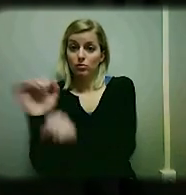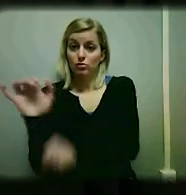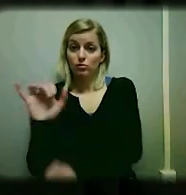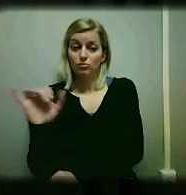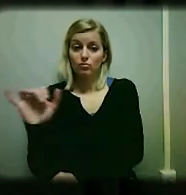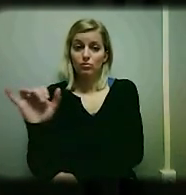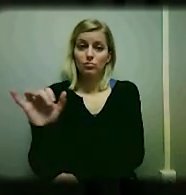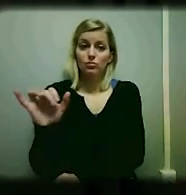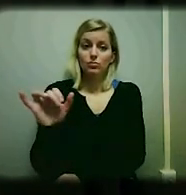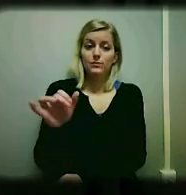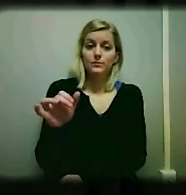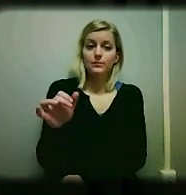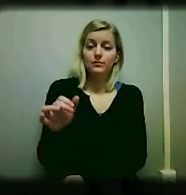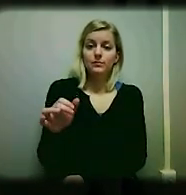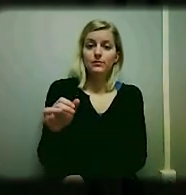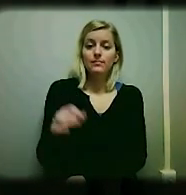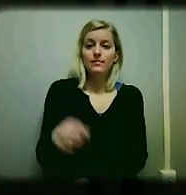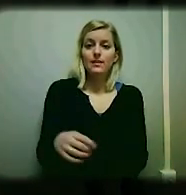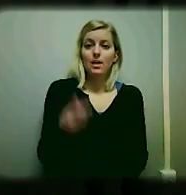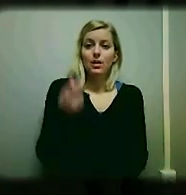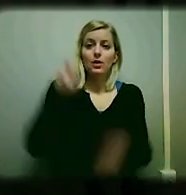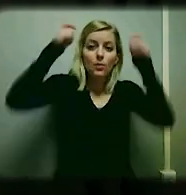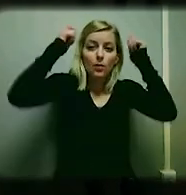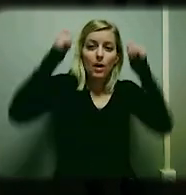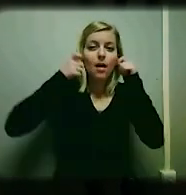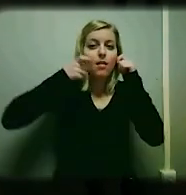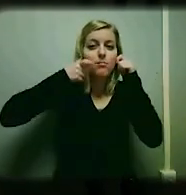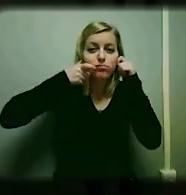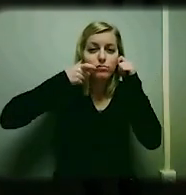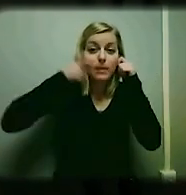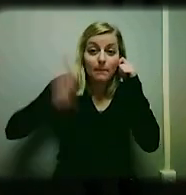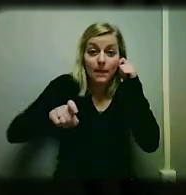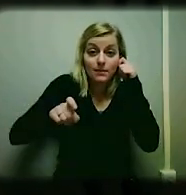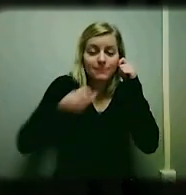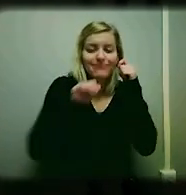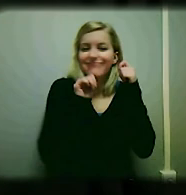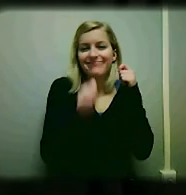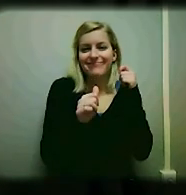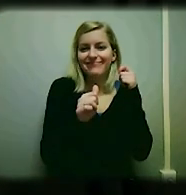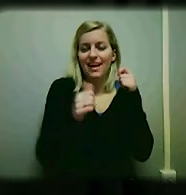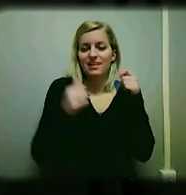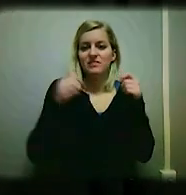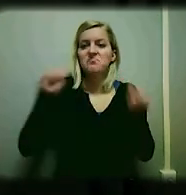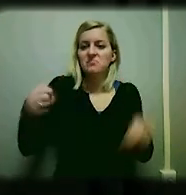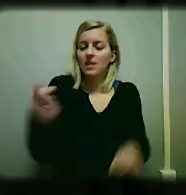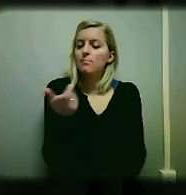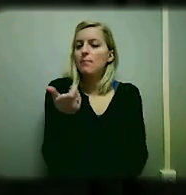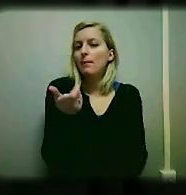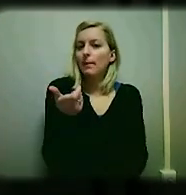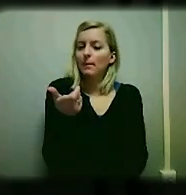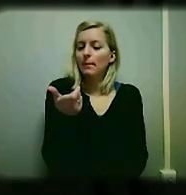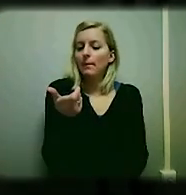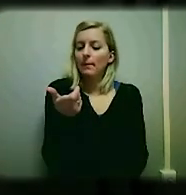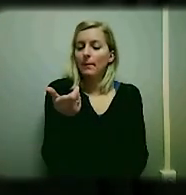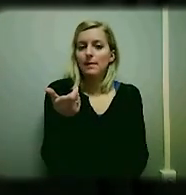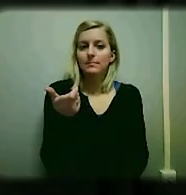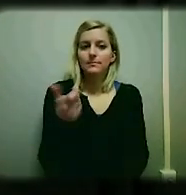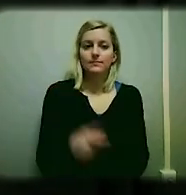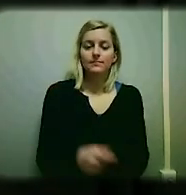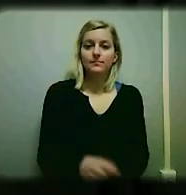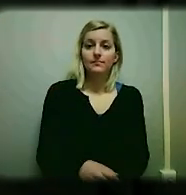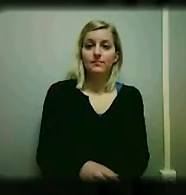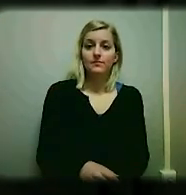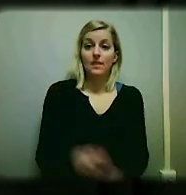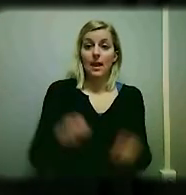Participants do not need to wear a headset. It can be held like a cell phone. Large LCD display. Lithium polymer and battery with smart